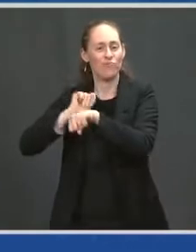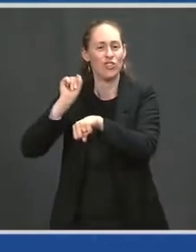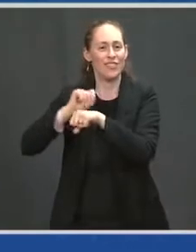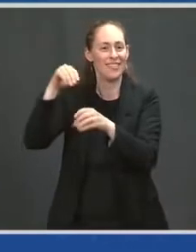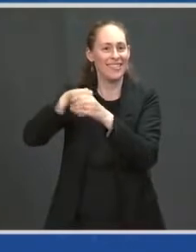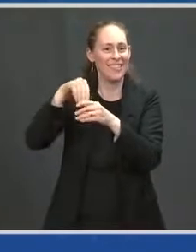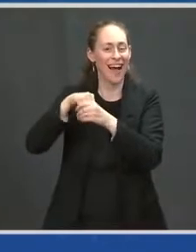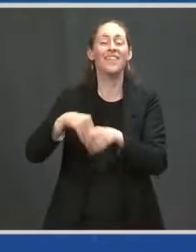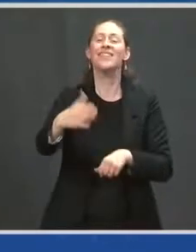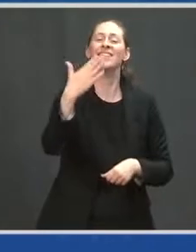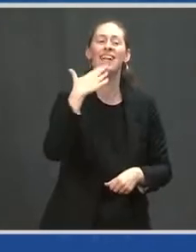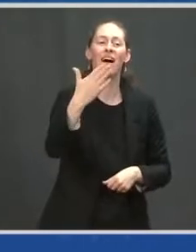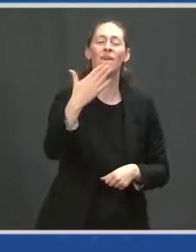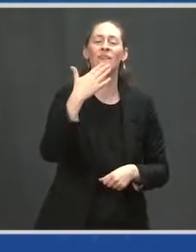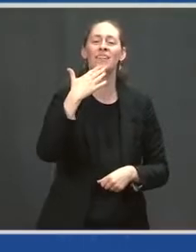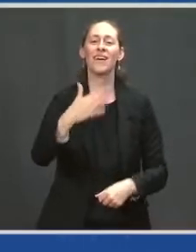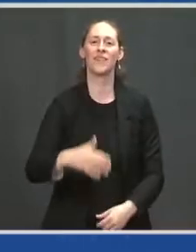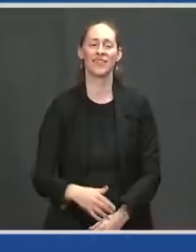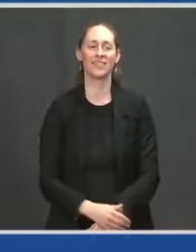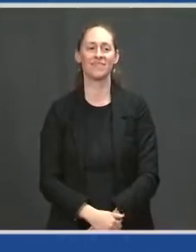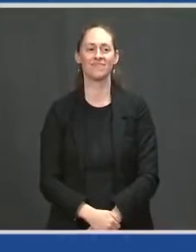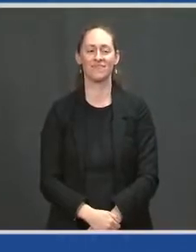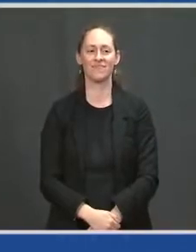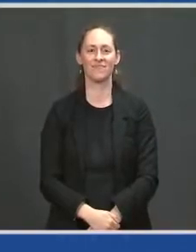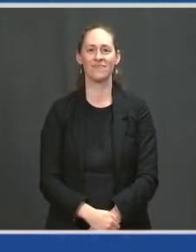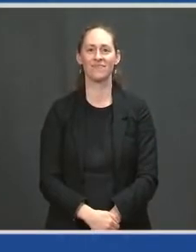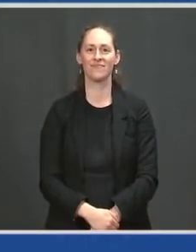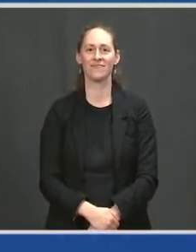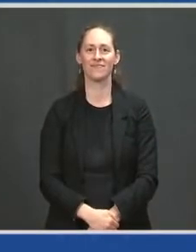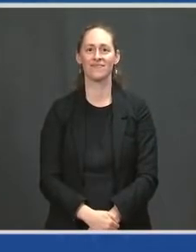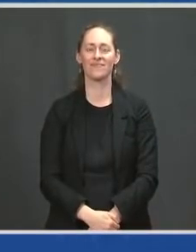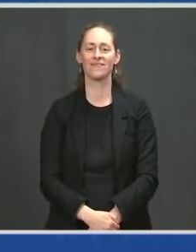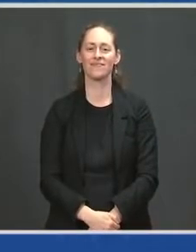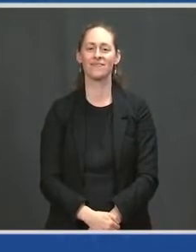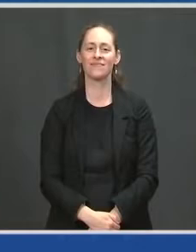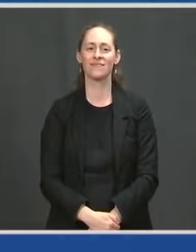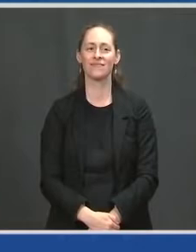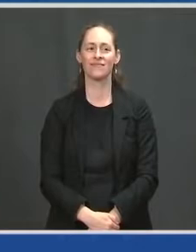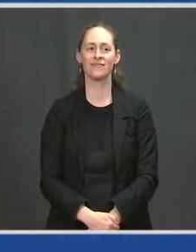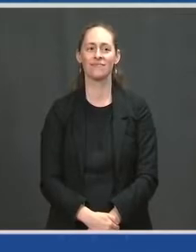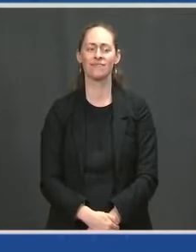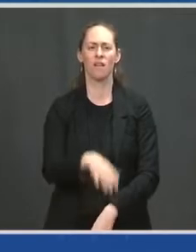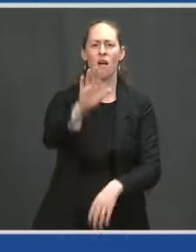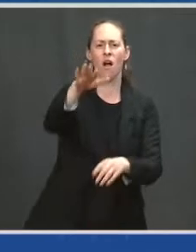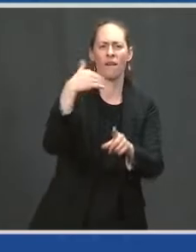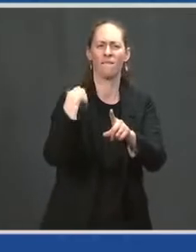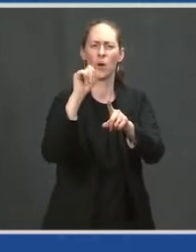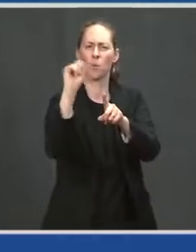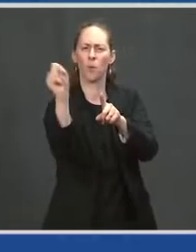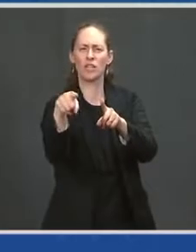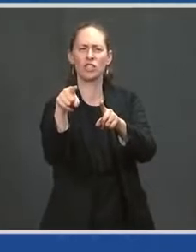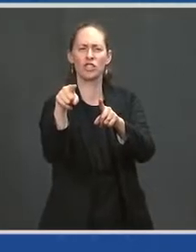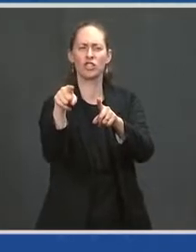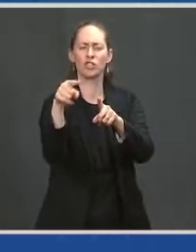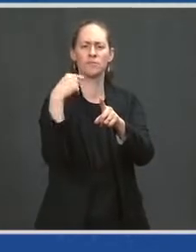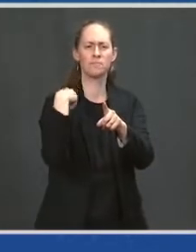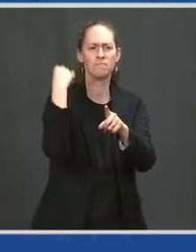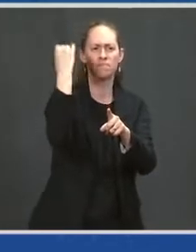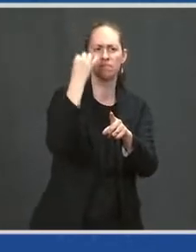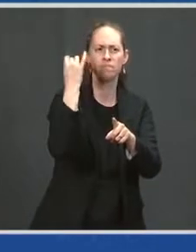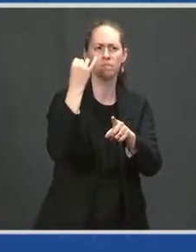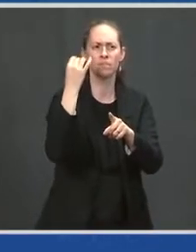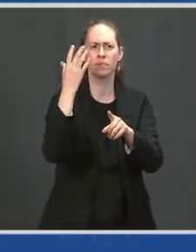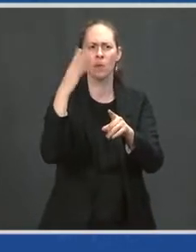If the risk is so low outdoors, why doesn't it apply to everybody? Would you have any preconditions before meeting with Vladimir Putin?